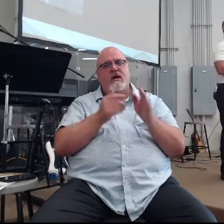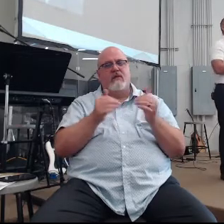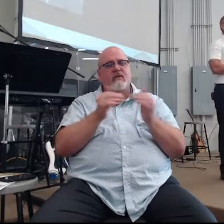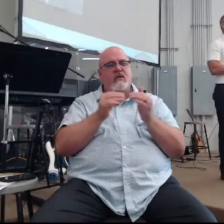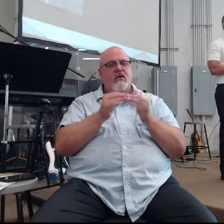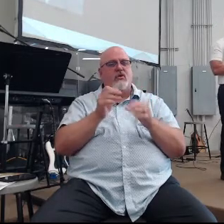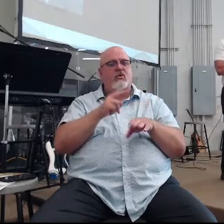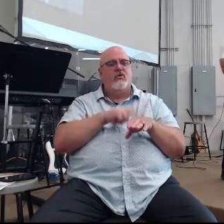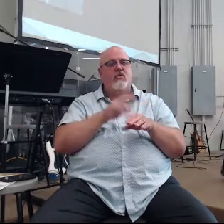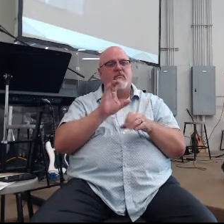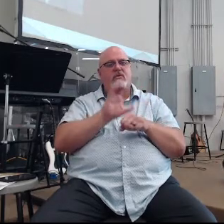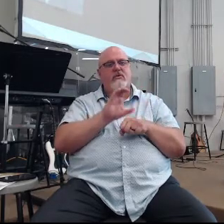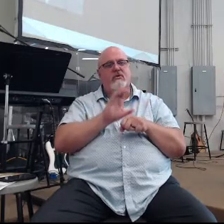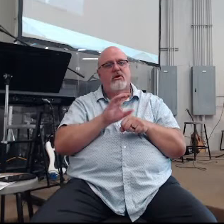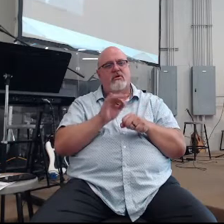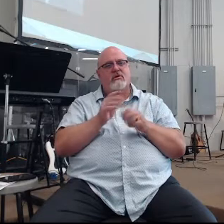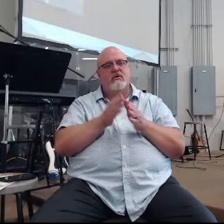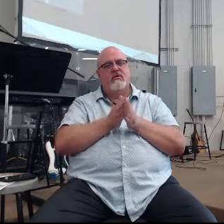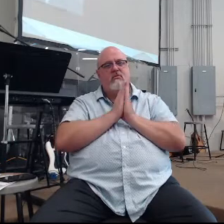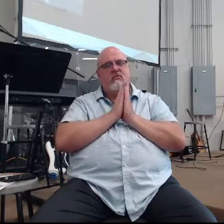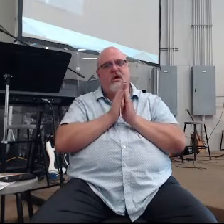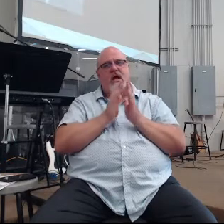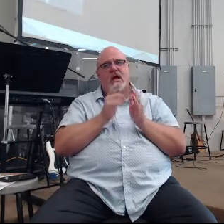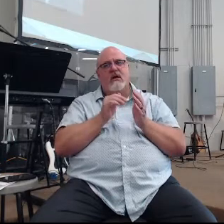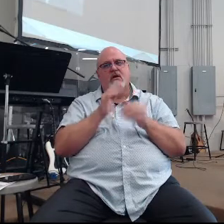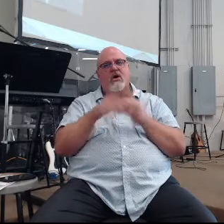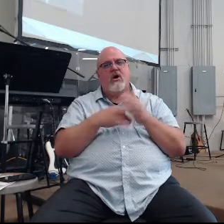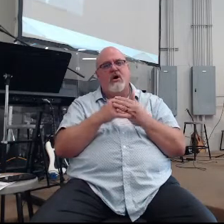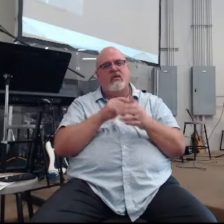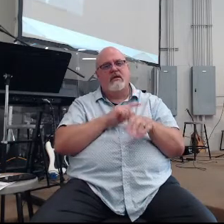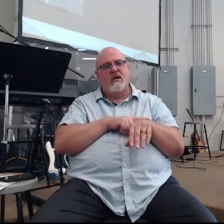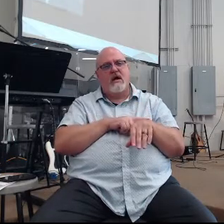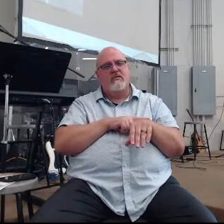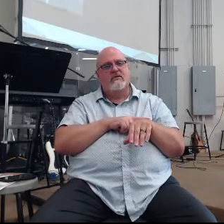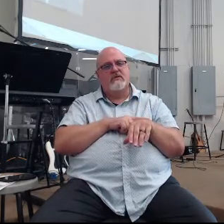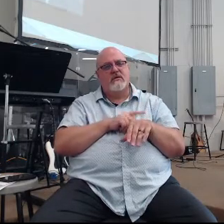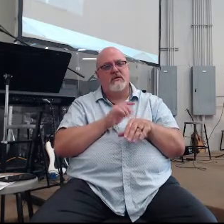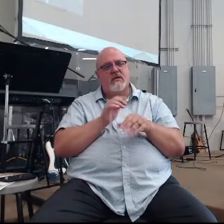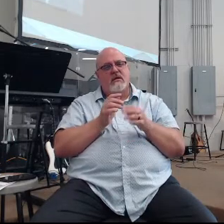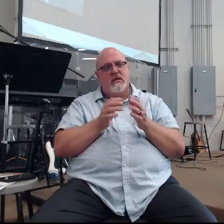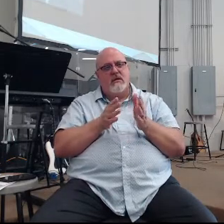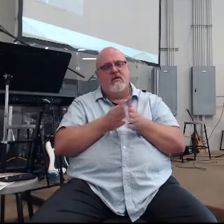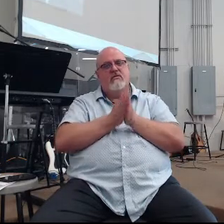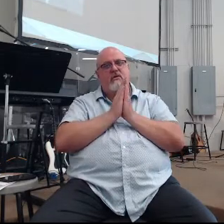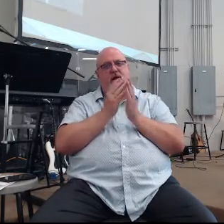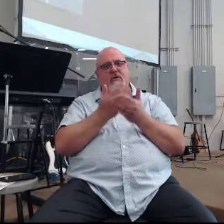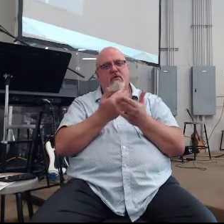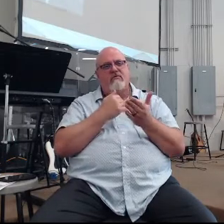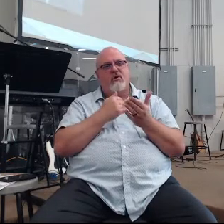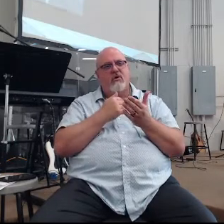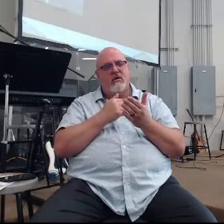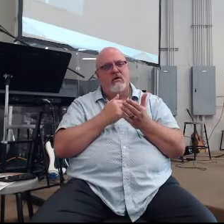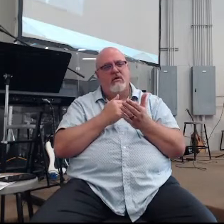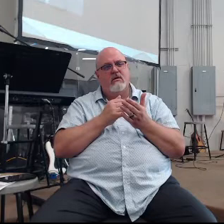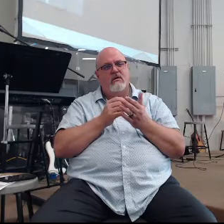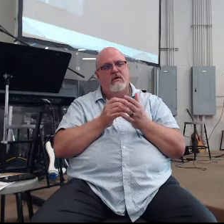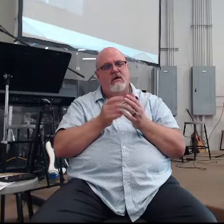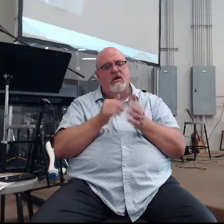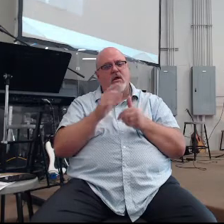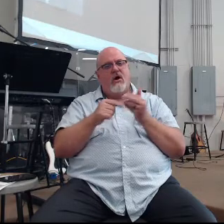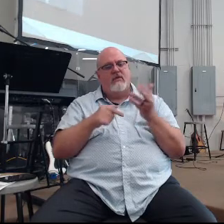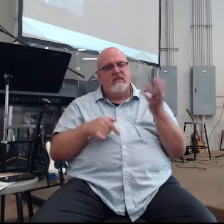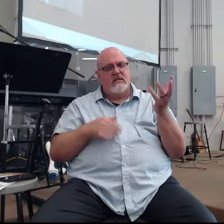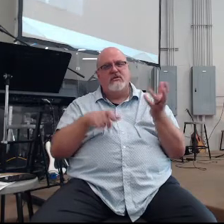for maybe 10 minutes during the service time. At all the times that you know normal churches, even ours, pray. Before the message, after the message, those kinds of things.